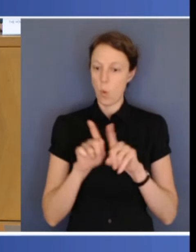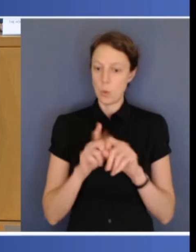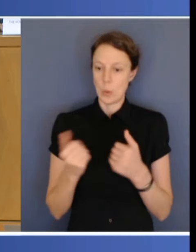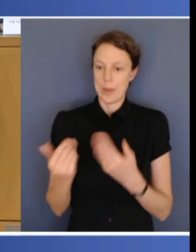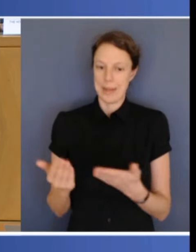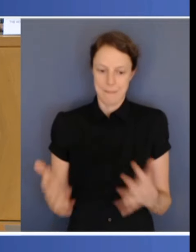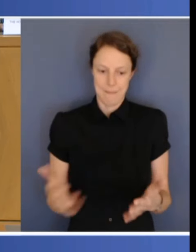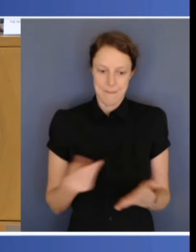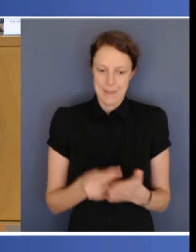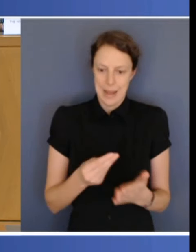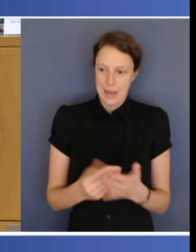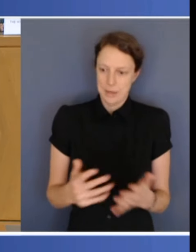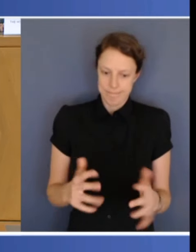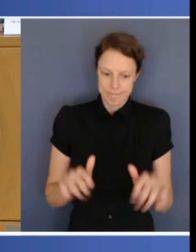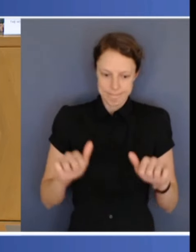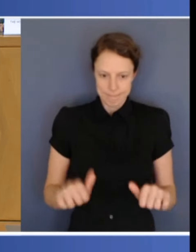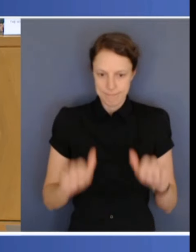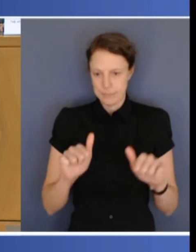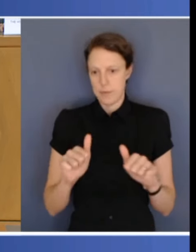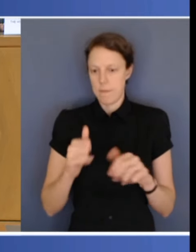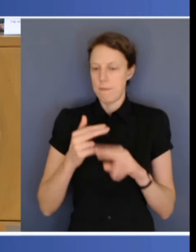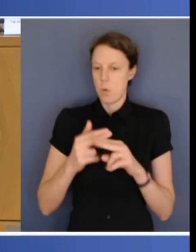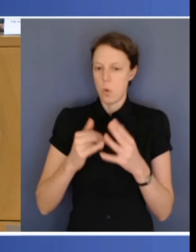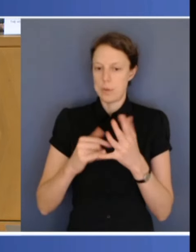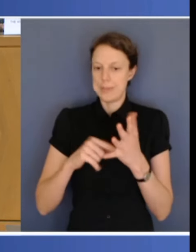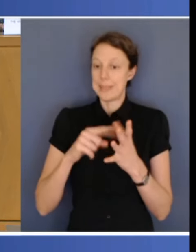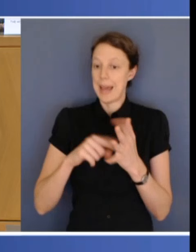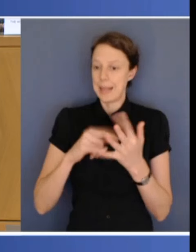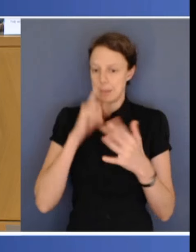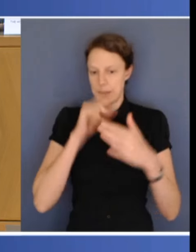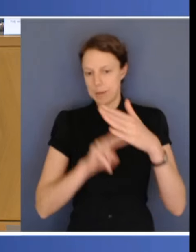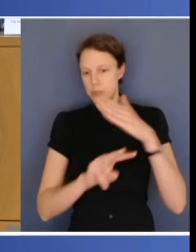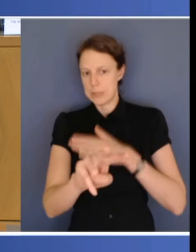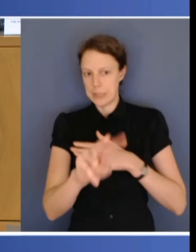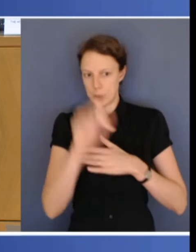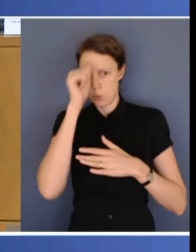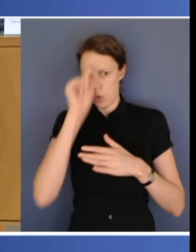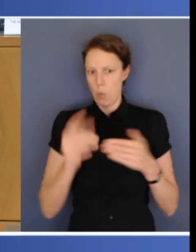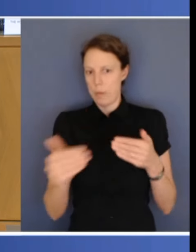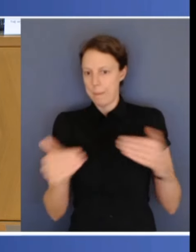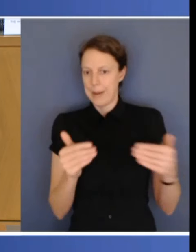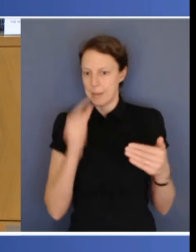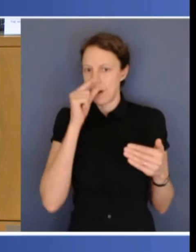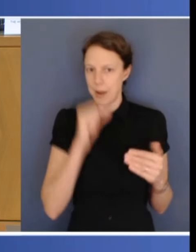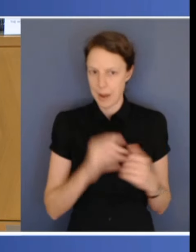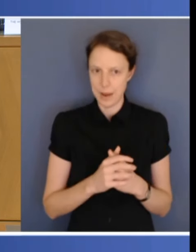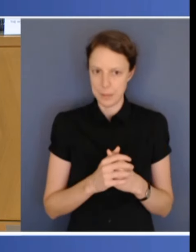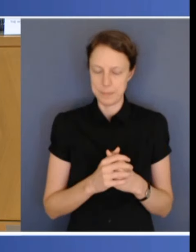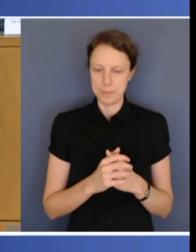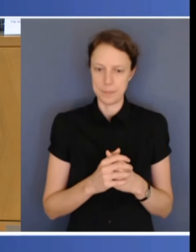when they're doing their budget. National Cabinet's priority is safeguarding service delivery, and this will do that.